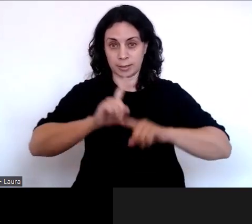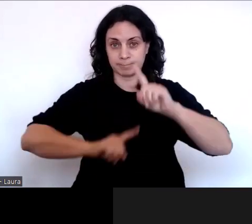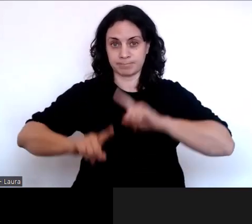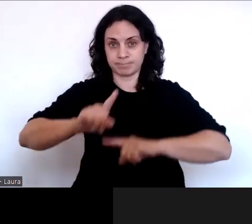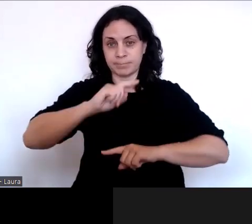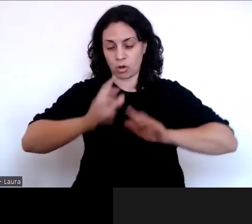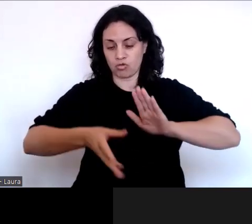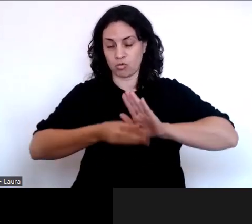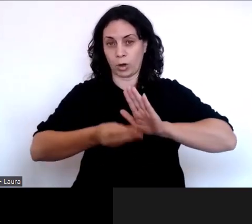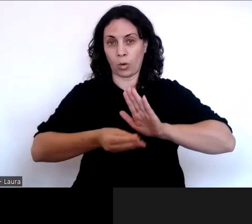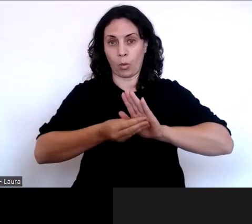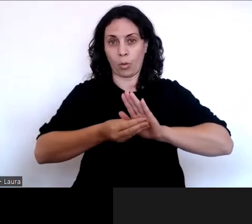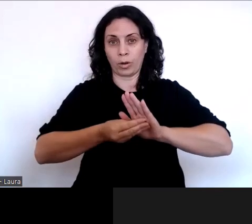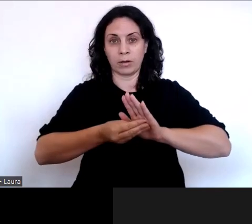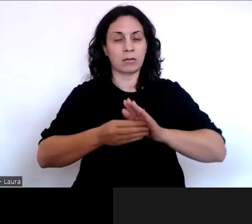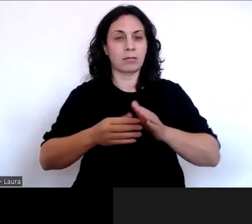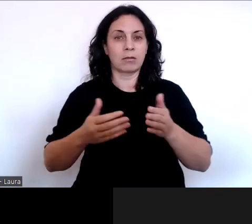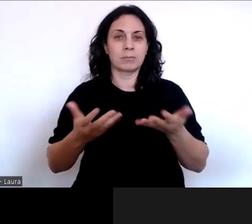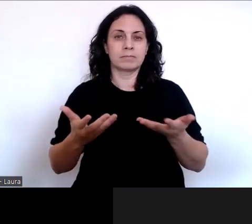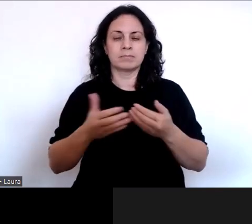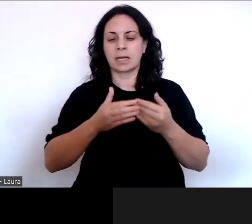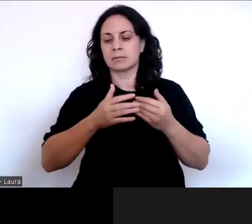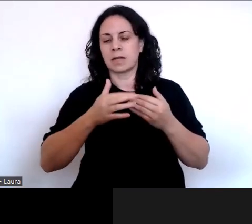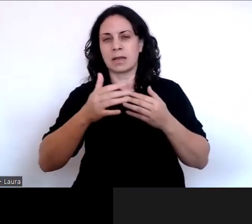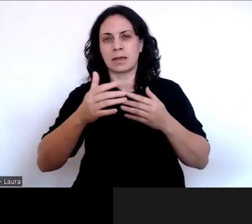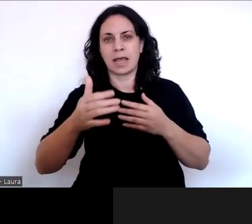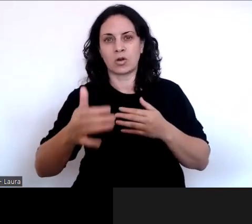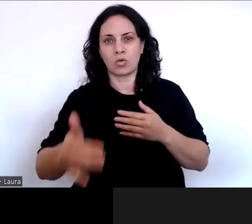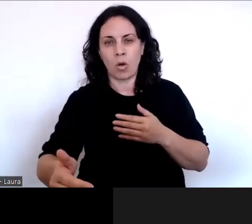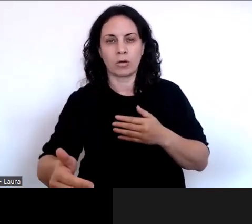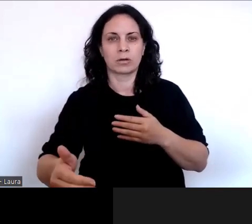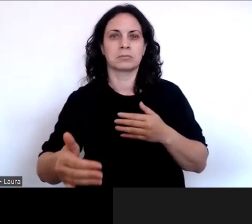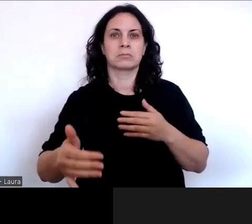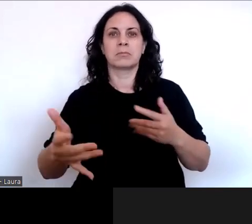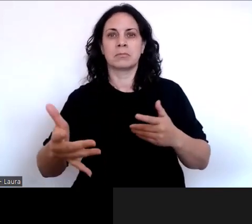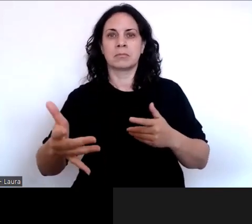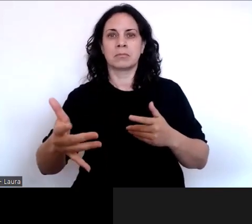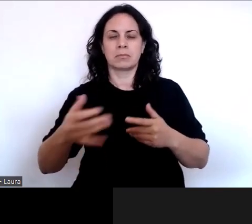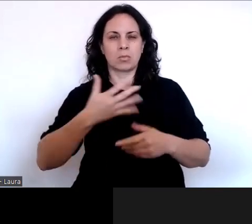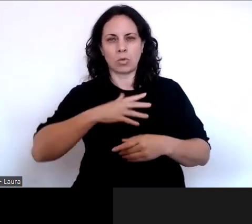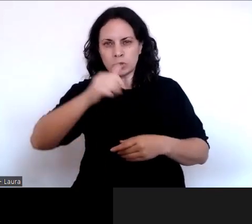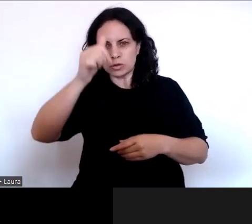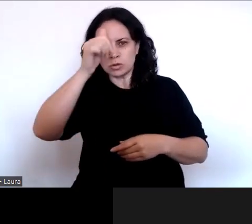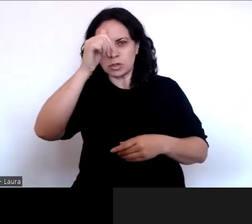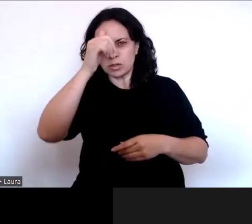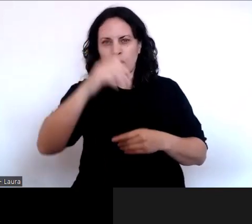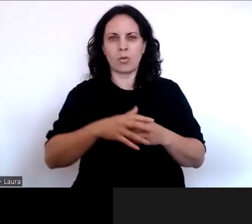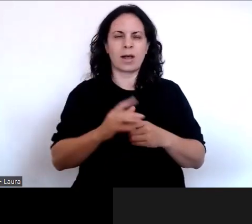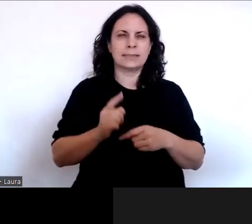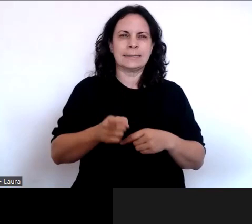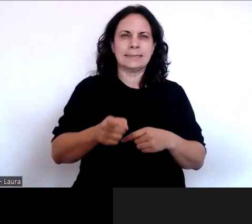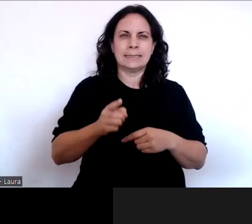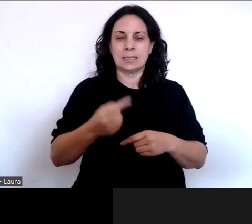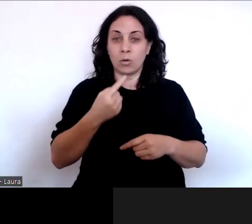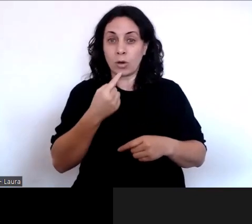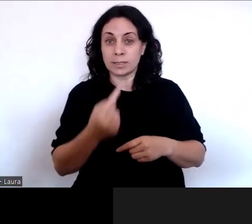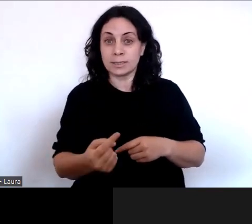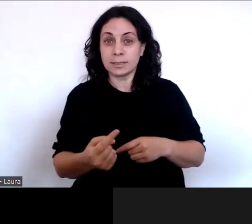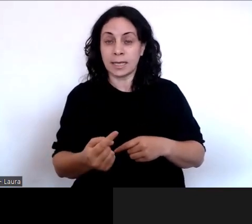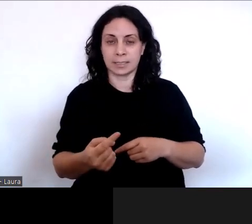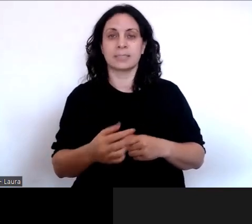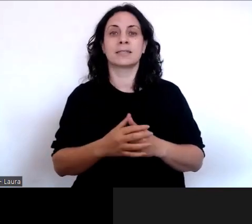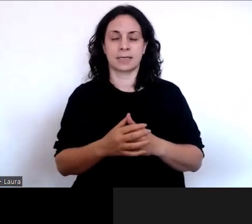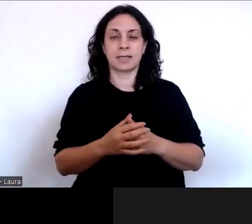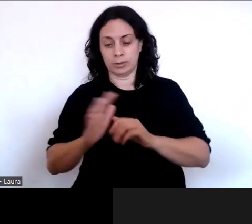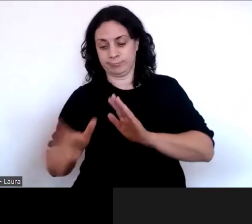you can go back and refresh yourself on anything at your leisure later on.